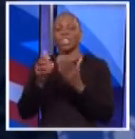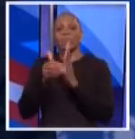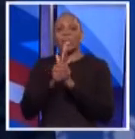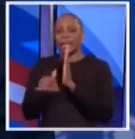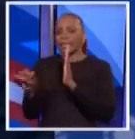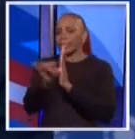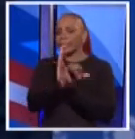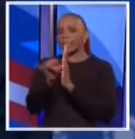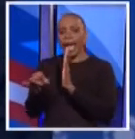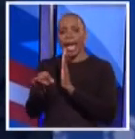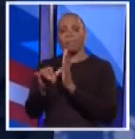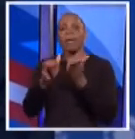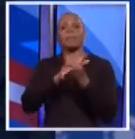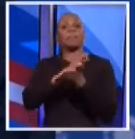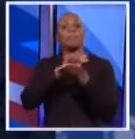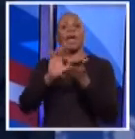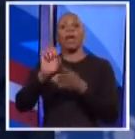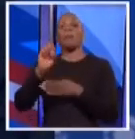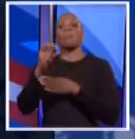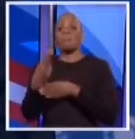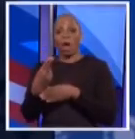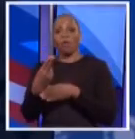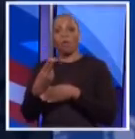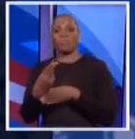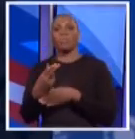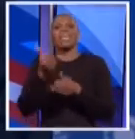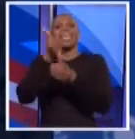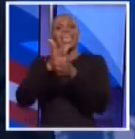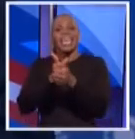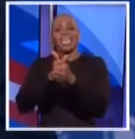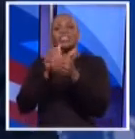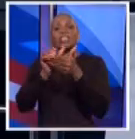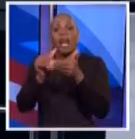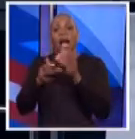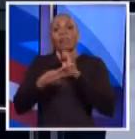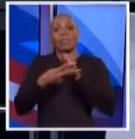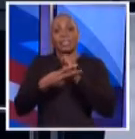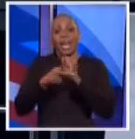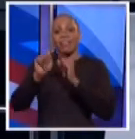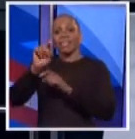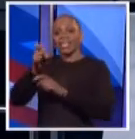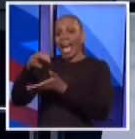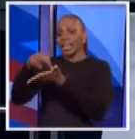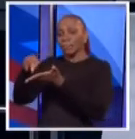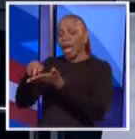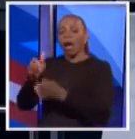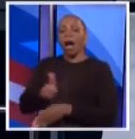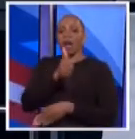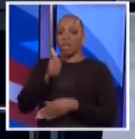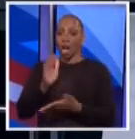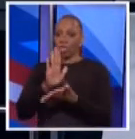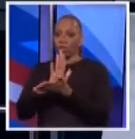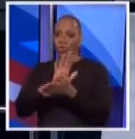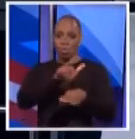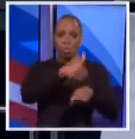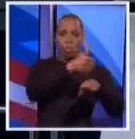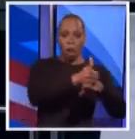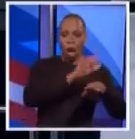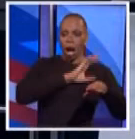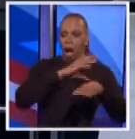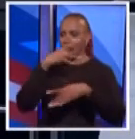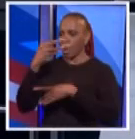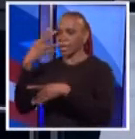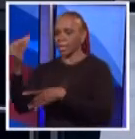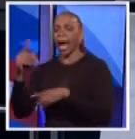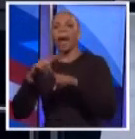excited about the challenge because every dollar we save our taxpayers, that's another school we can build, that's another cop on the street. But it's